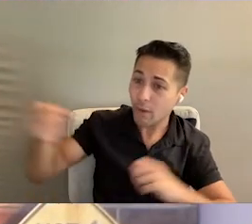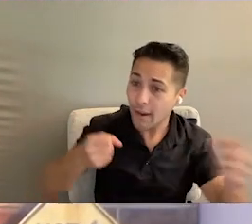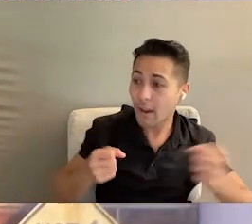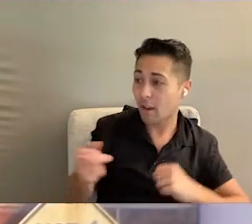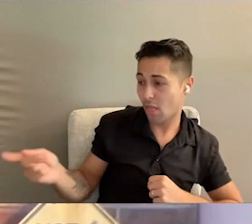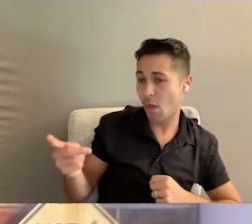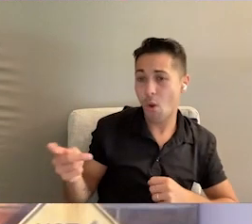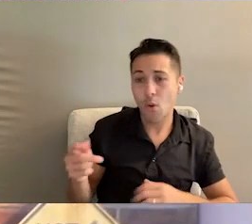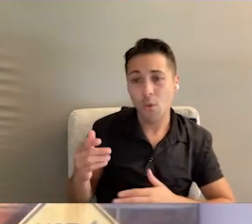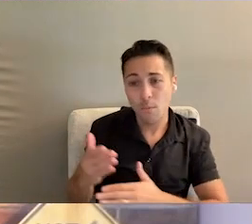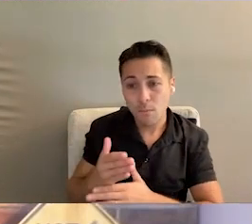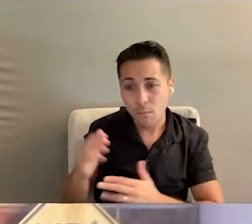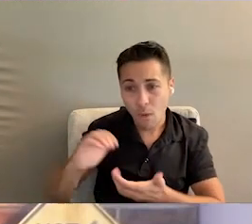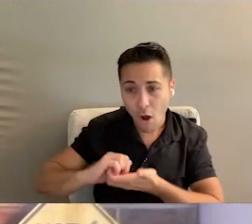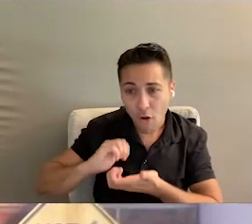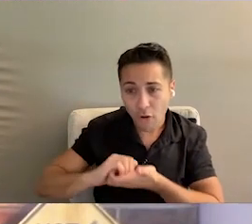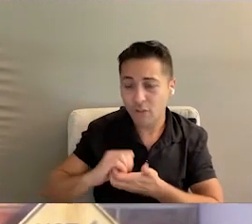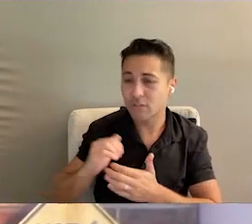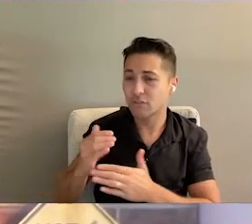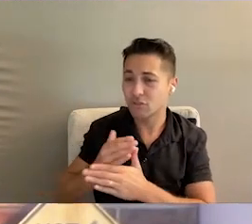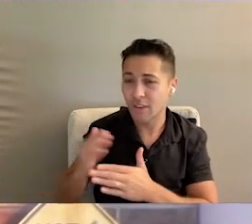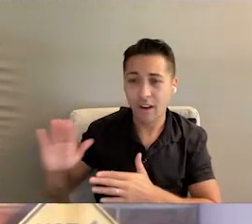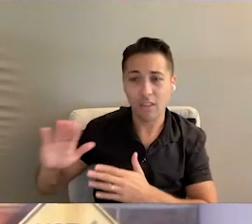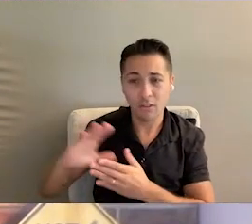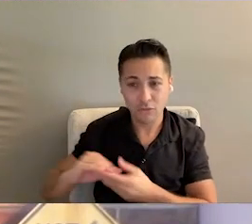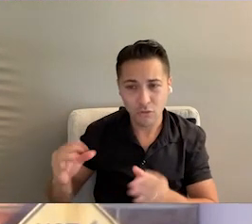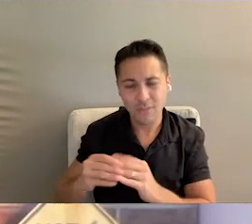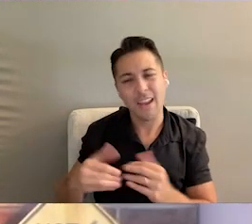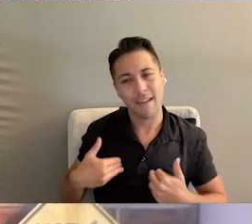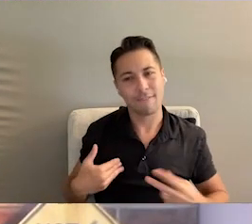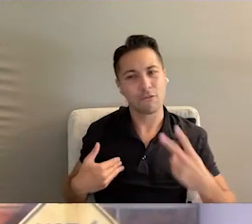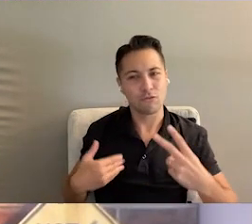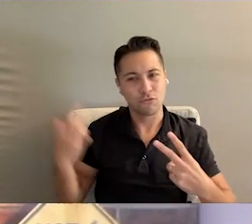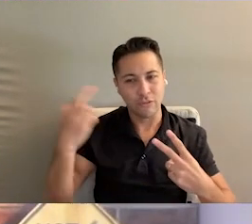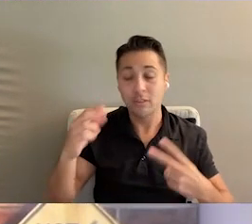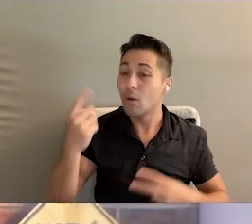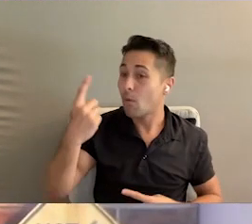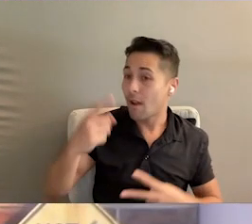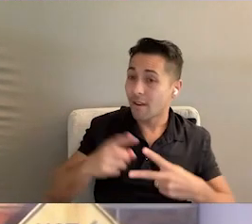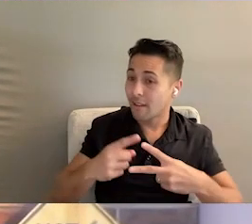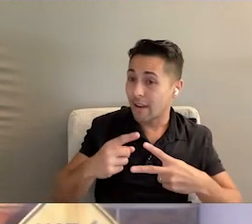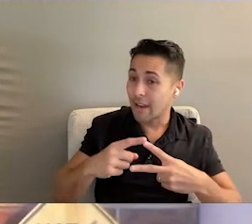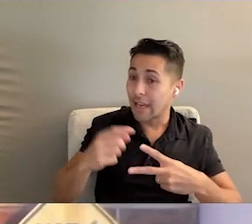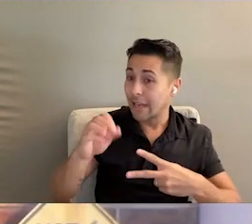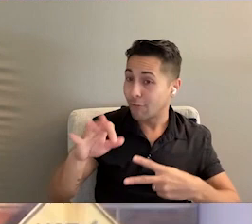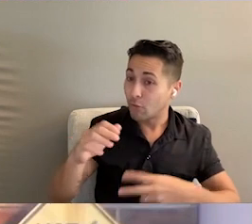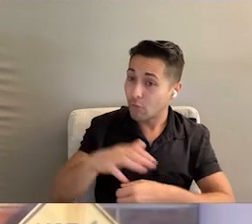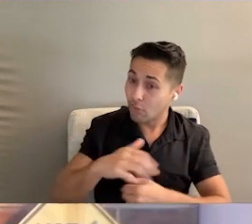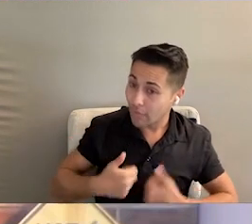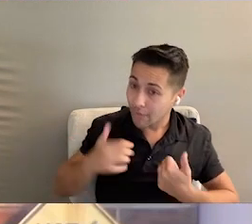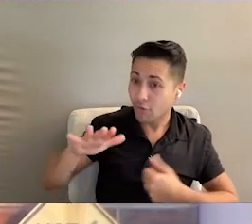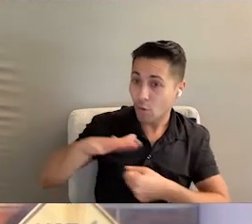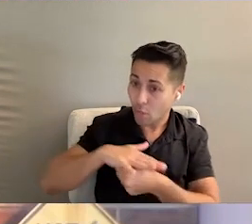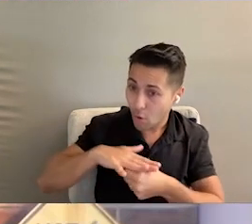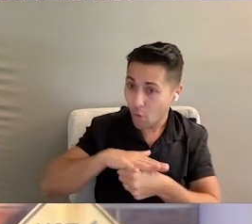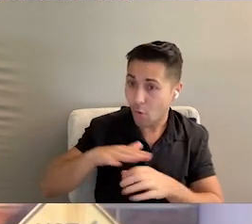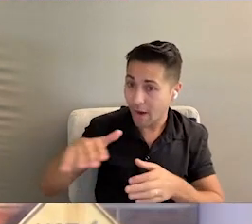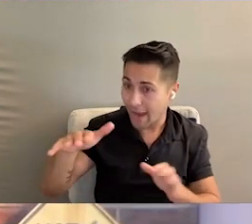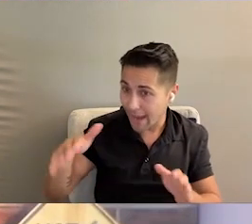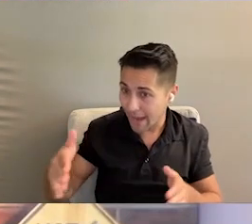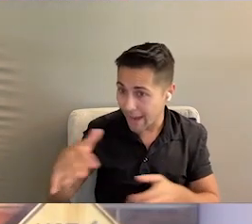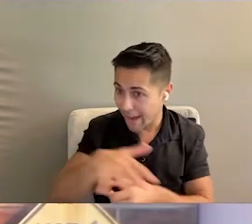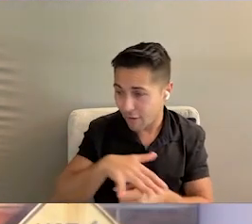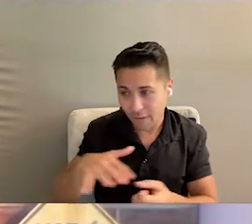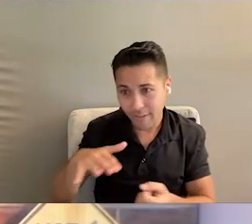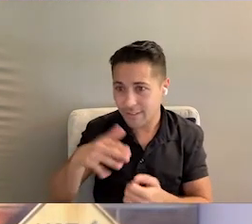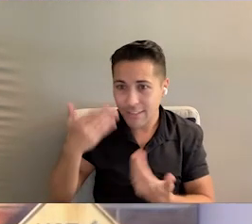on stage to share their stories was twofold today. One, if you live in their local areas and you don't know them, you should